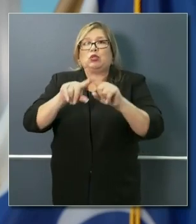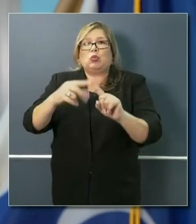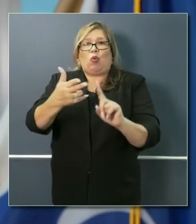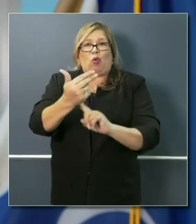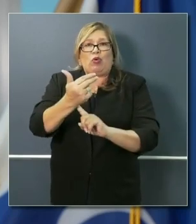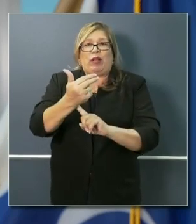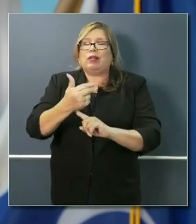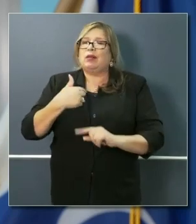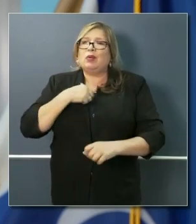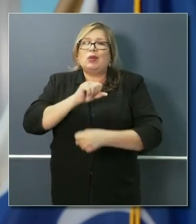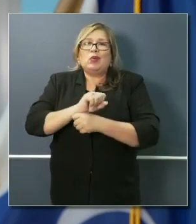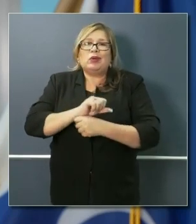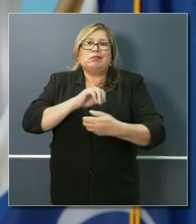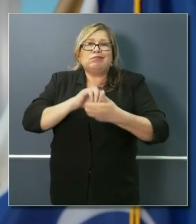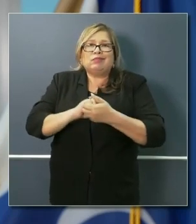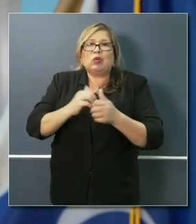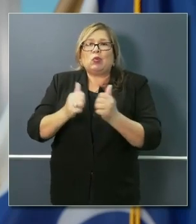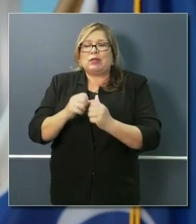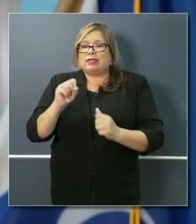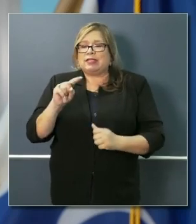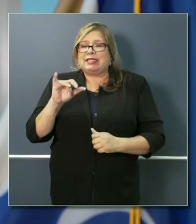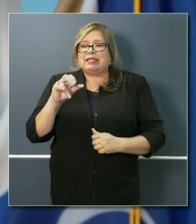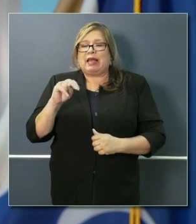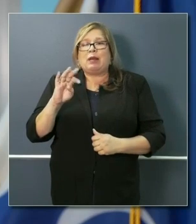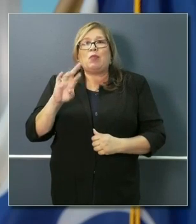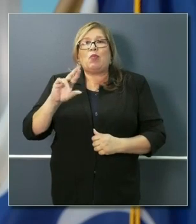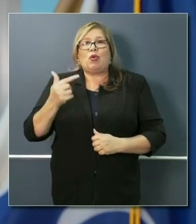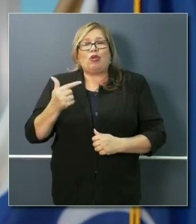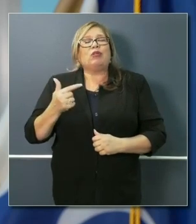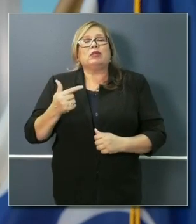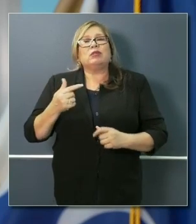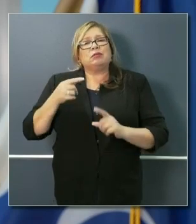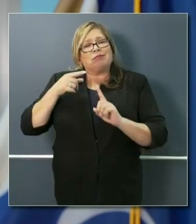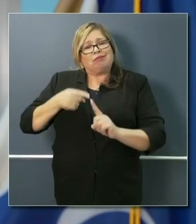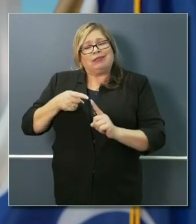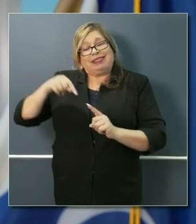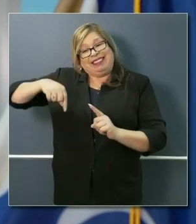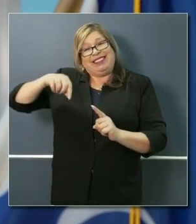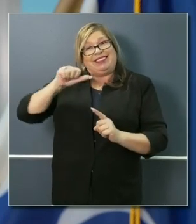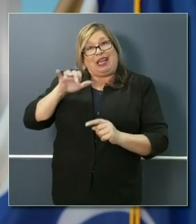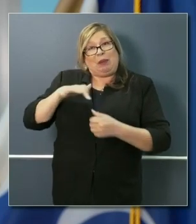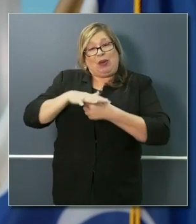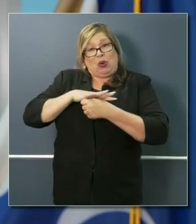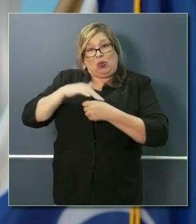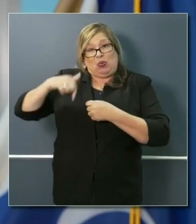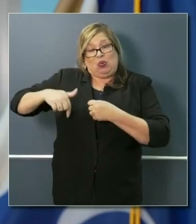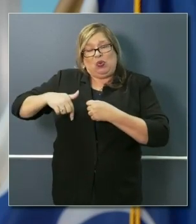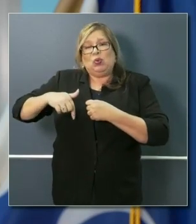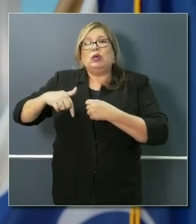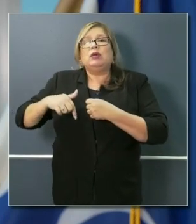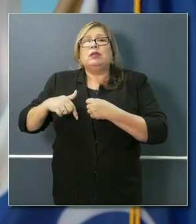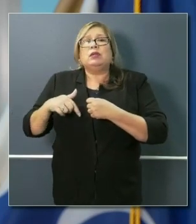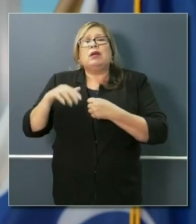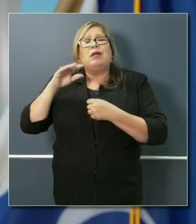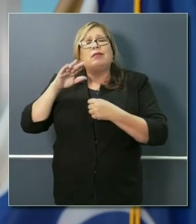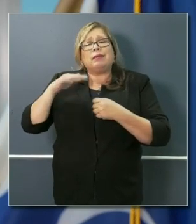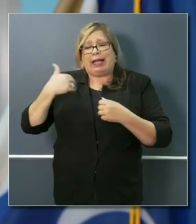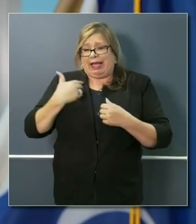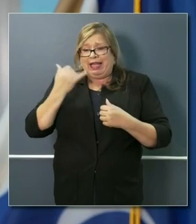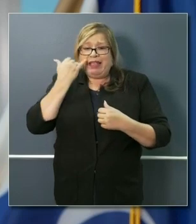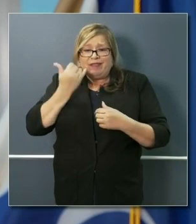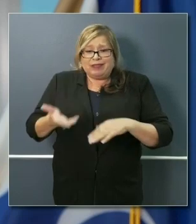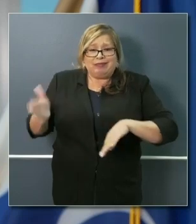collaboratively with Mayor Steinberg in terms of localizing, to your question, around Sacramento and the county, their surge